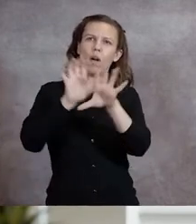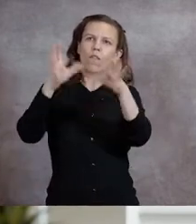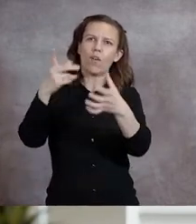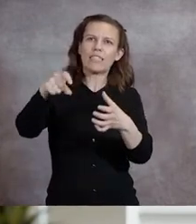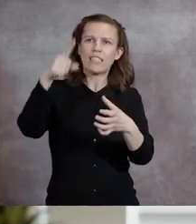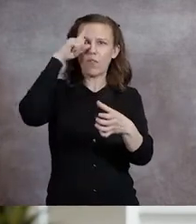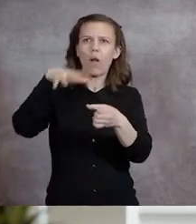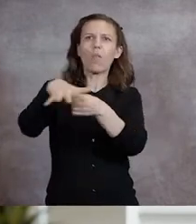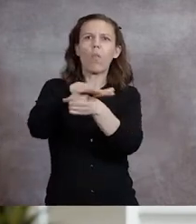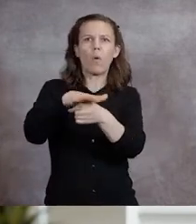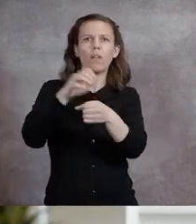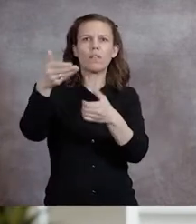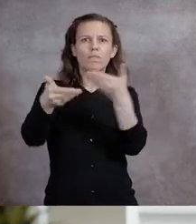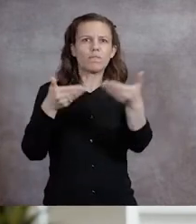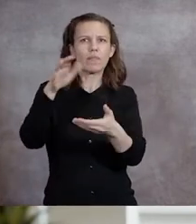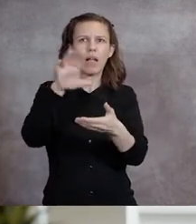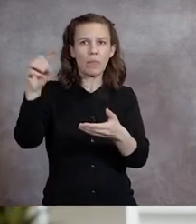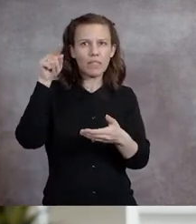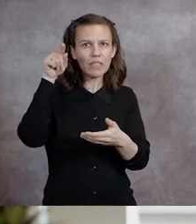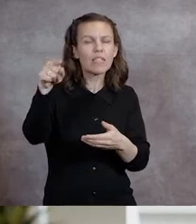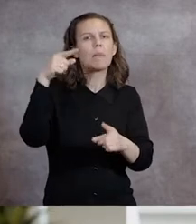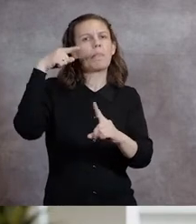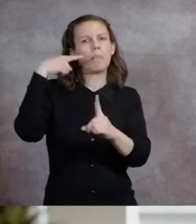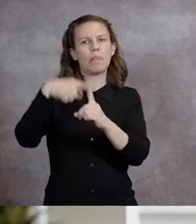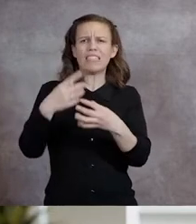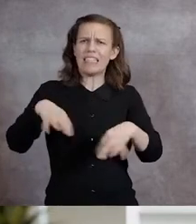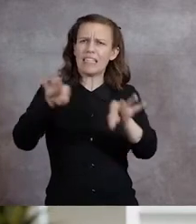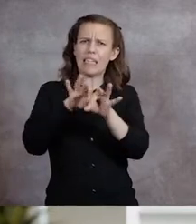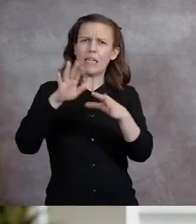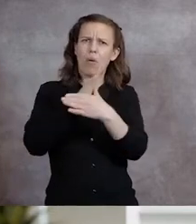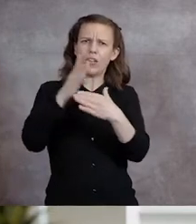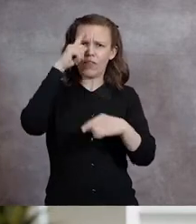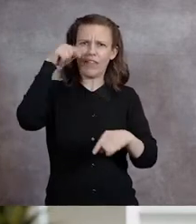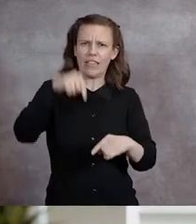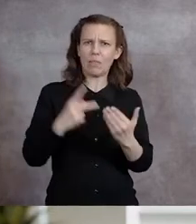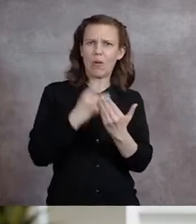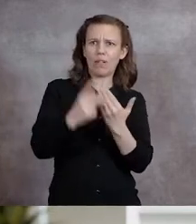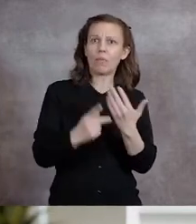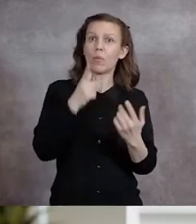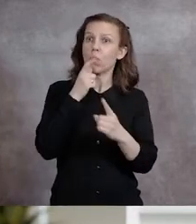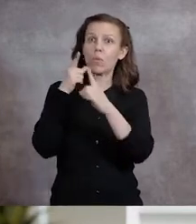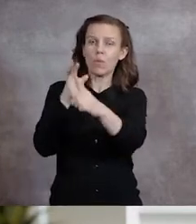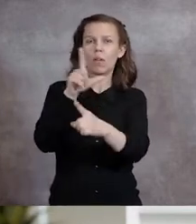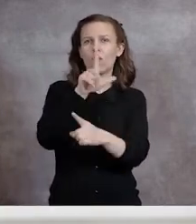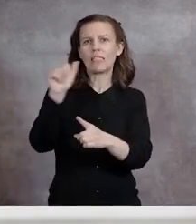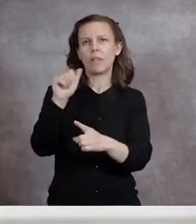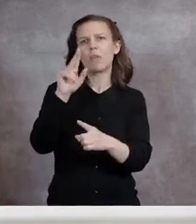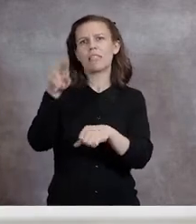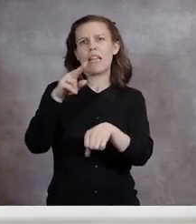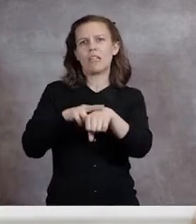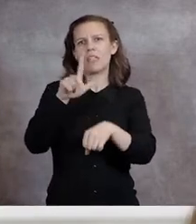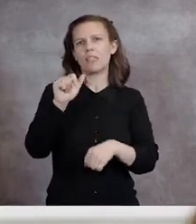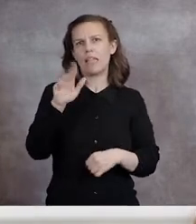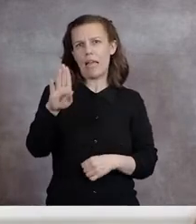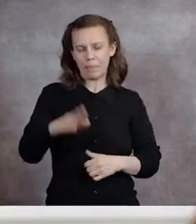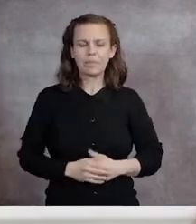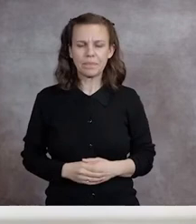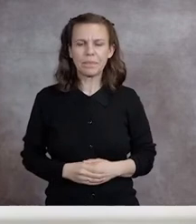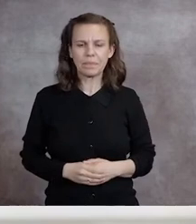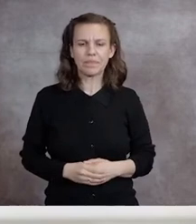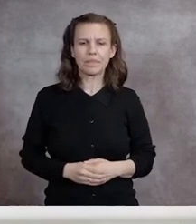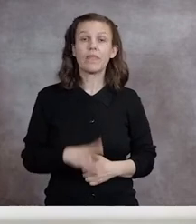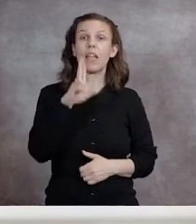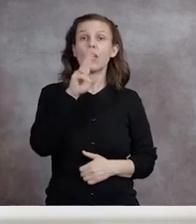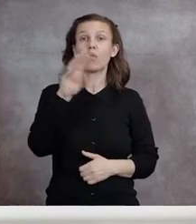of a local employer and key partner in this initiative, Los Alamos National Laboratory. And at UNM